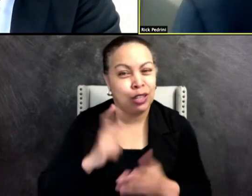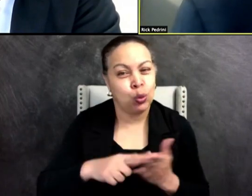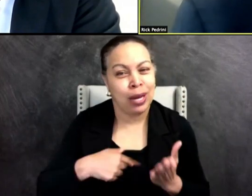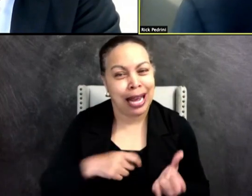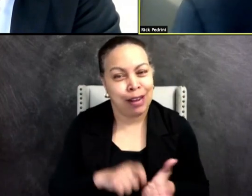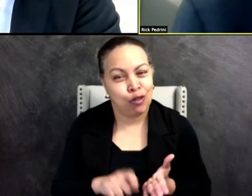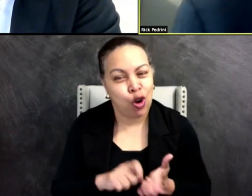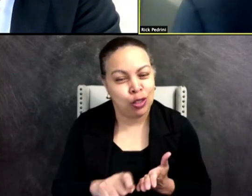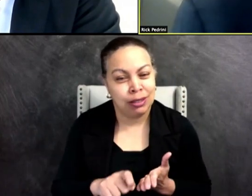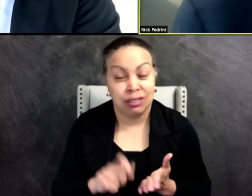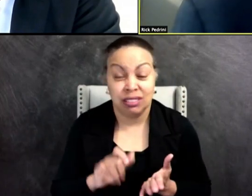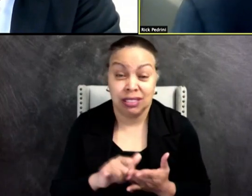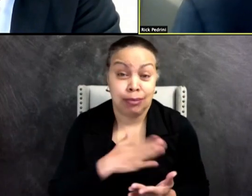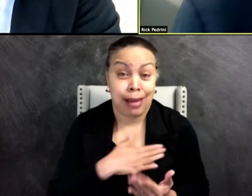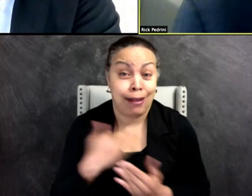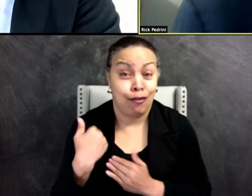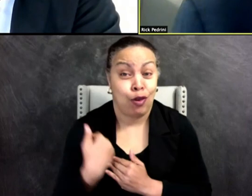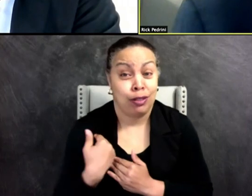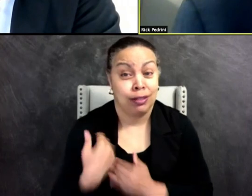And it's all my fault.